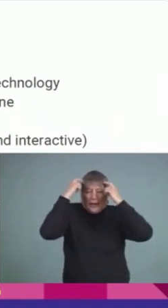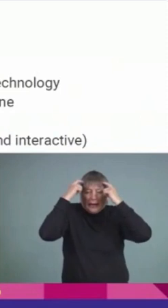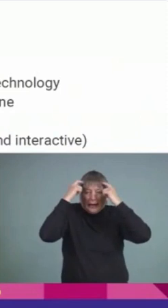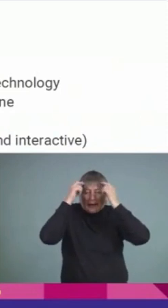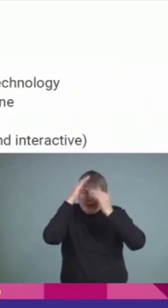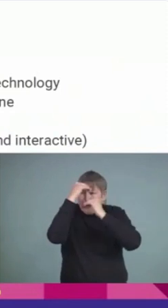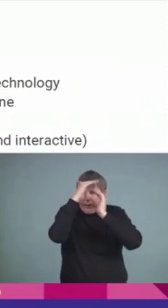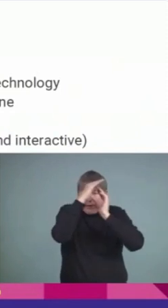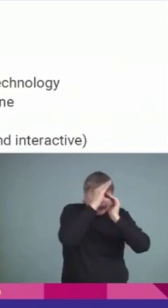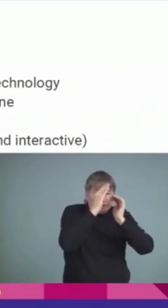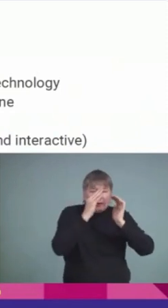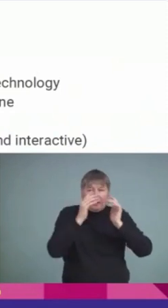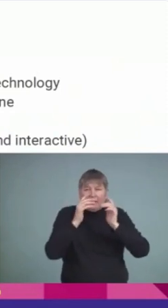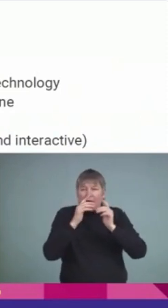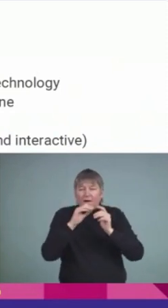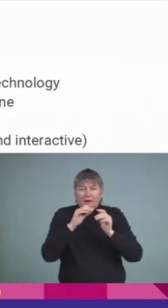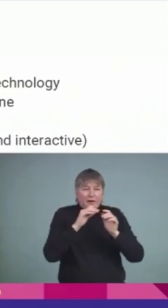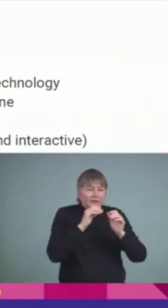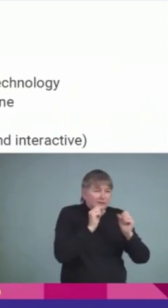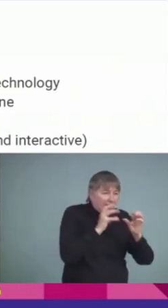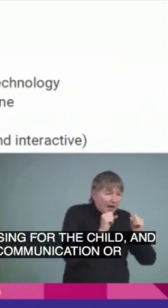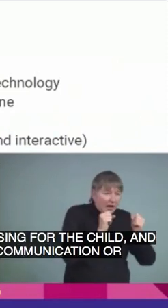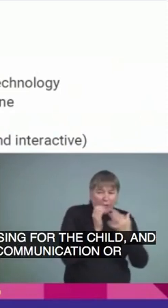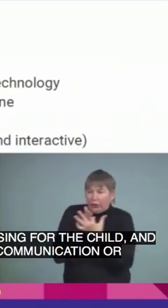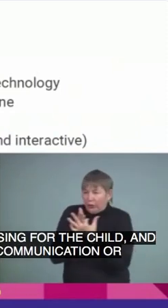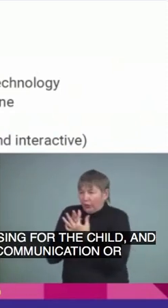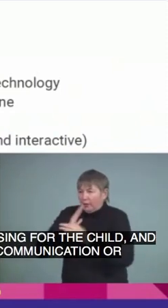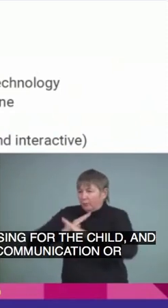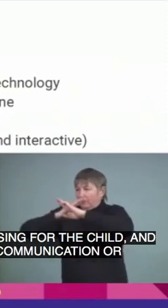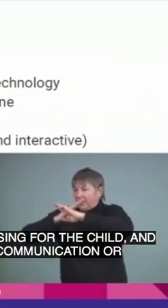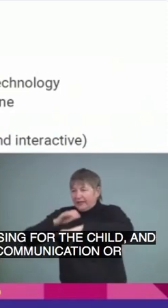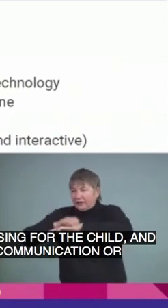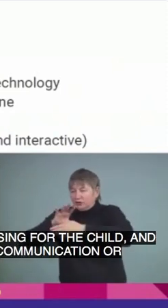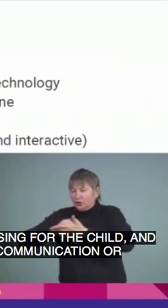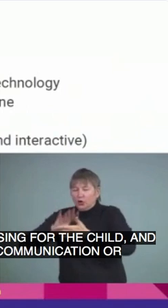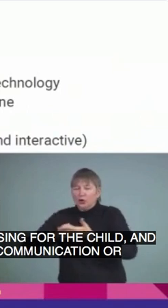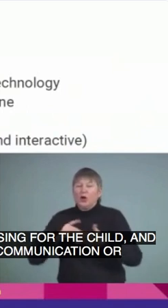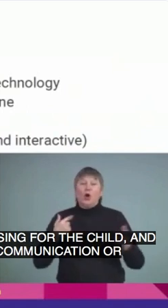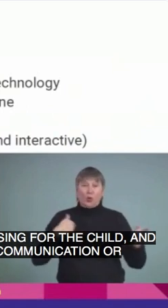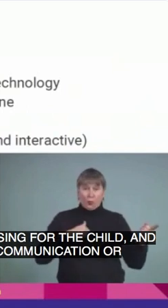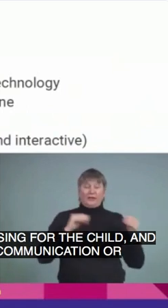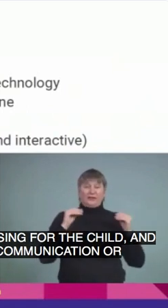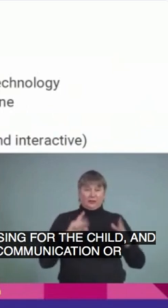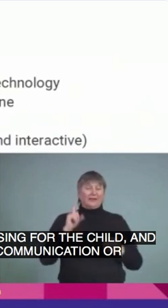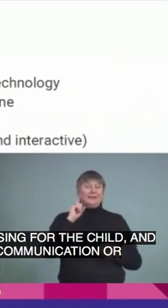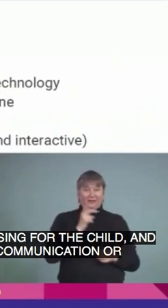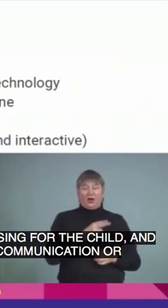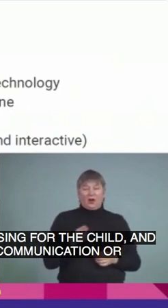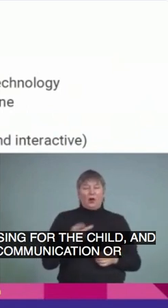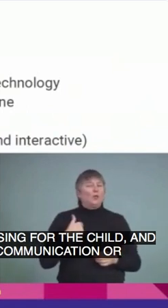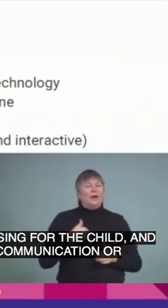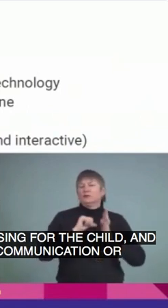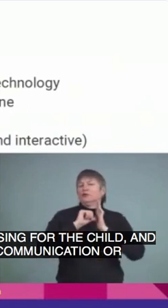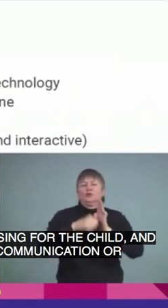communication or languages. So, I think we, as teachers of the deaf and hard of hearing, we have to stress